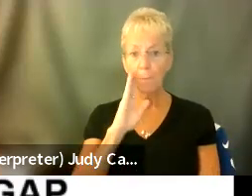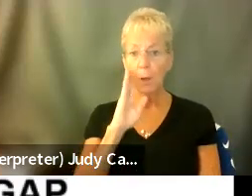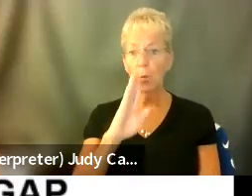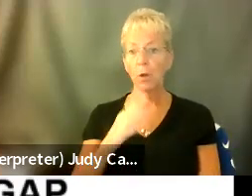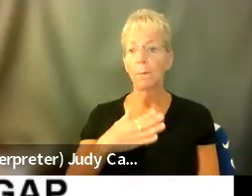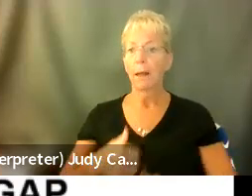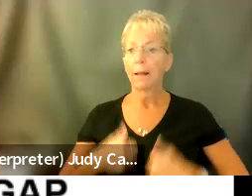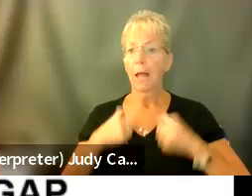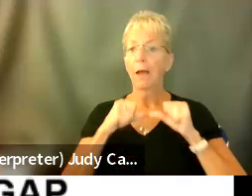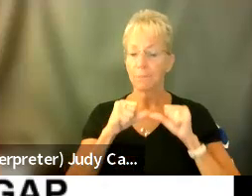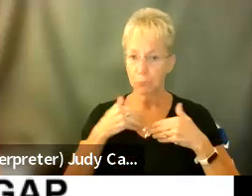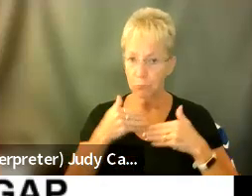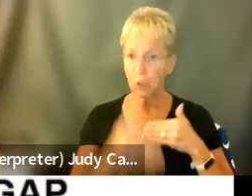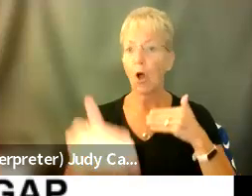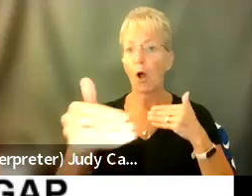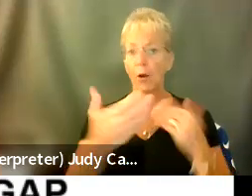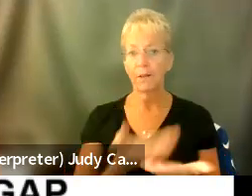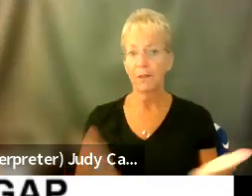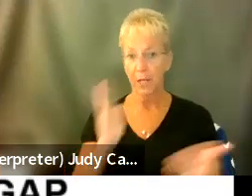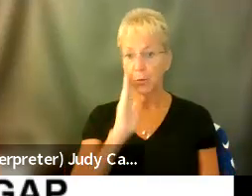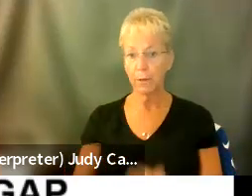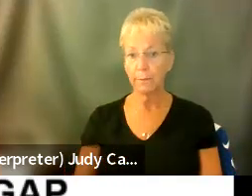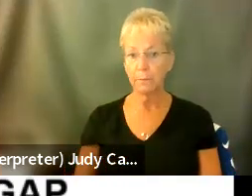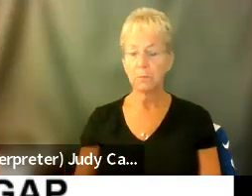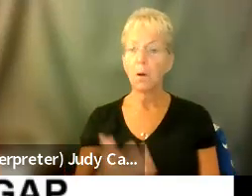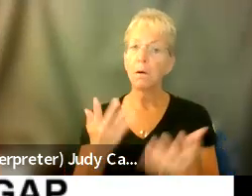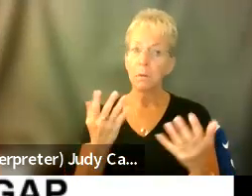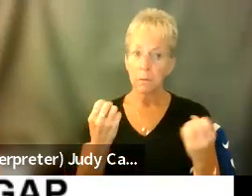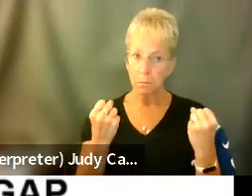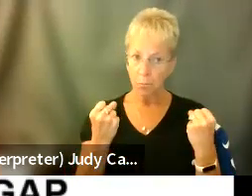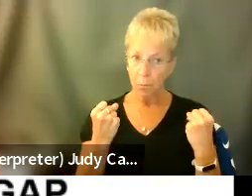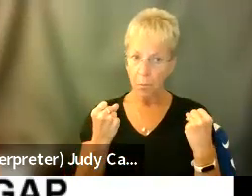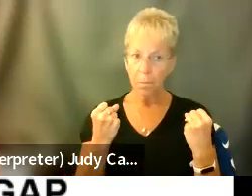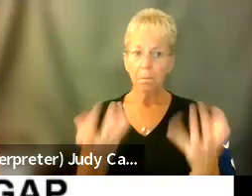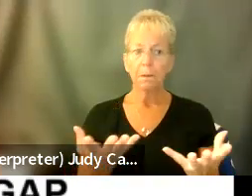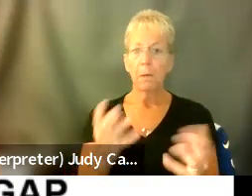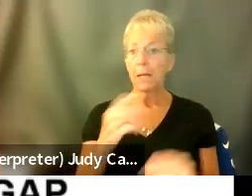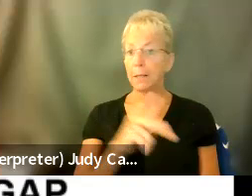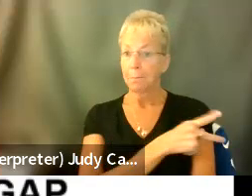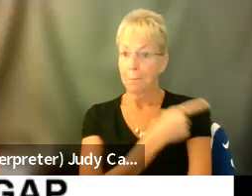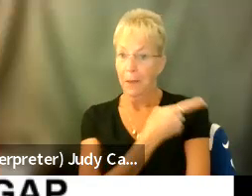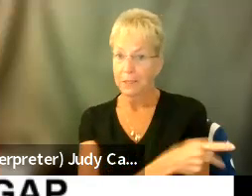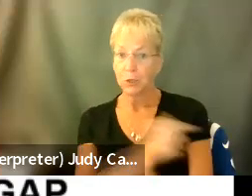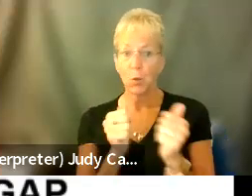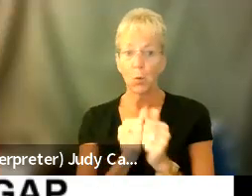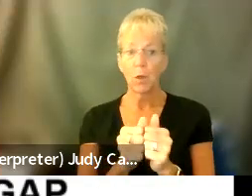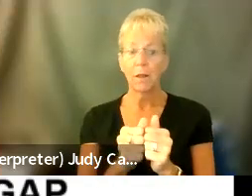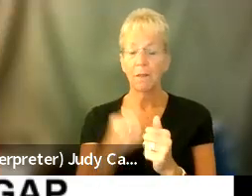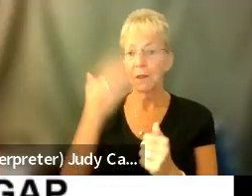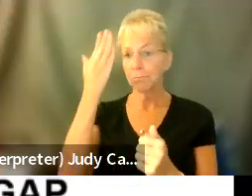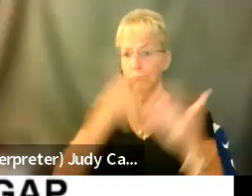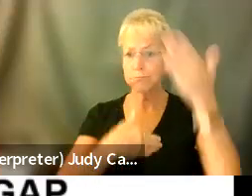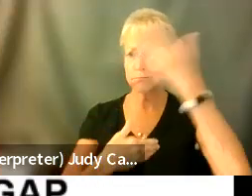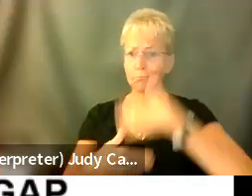thing. And that's something a lot of, uh, patients with invisible disability,